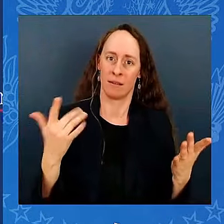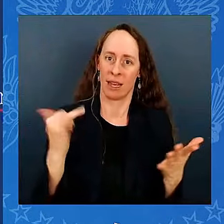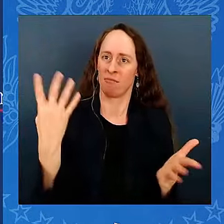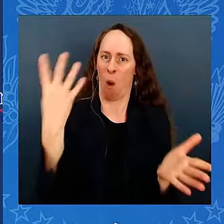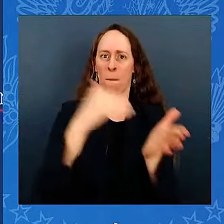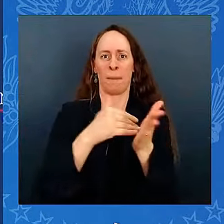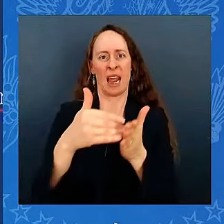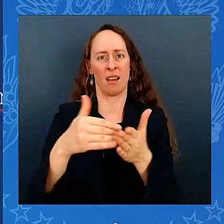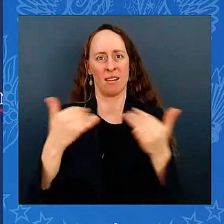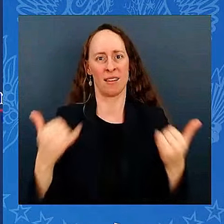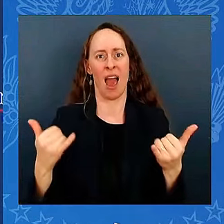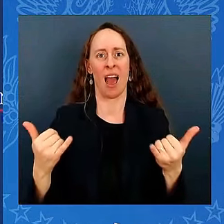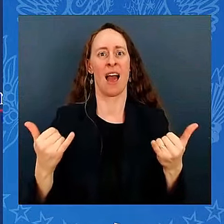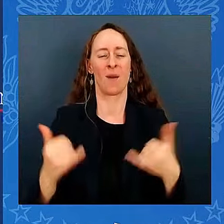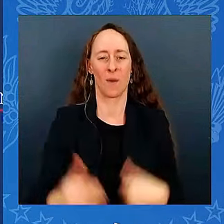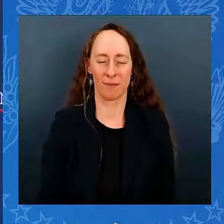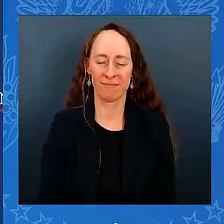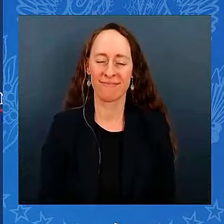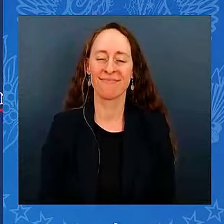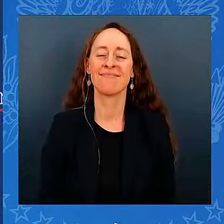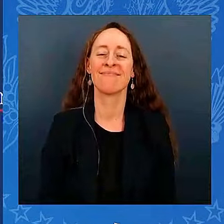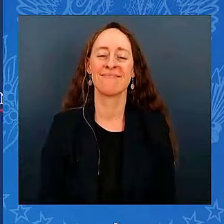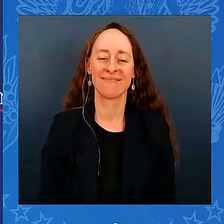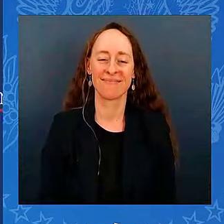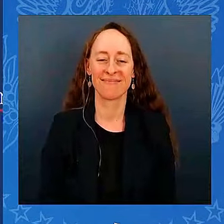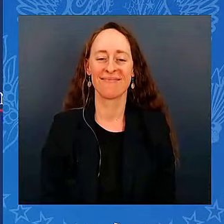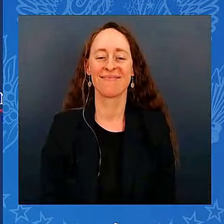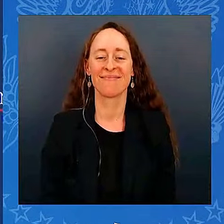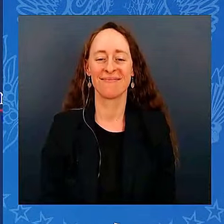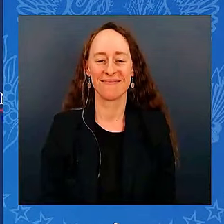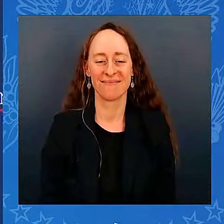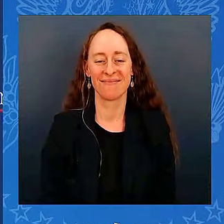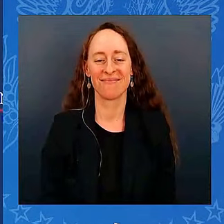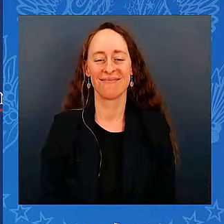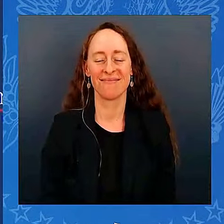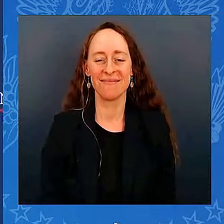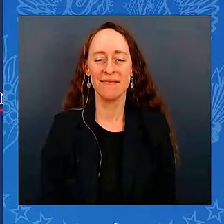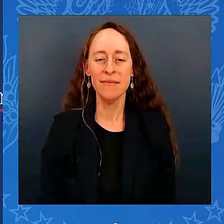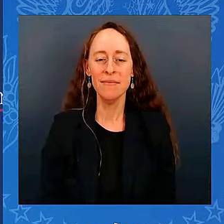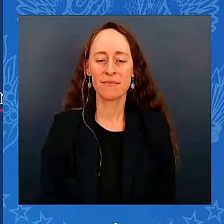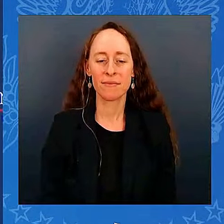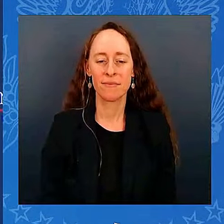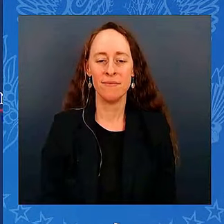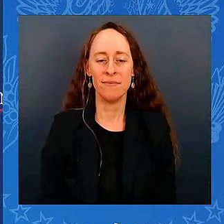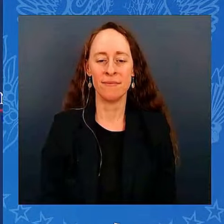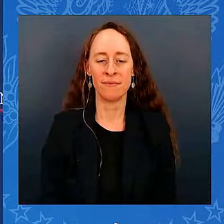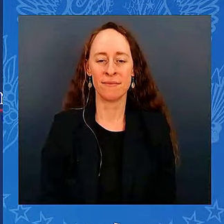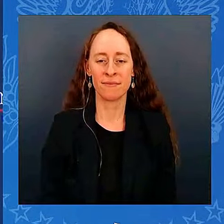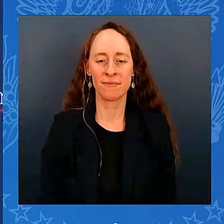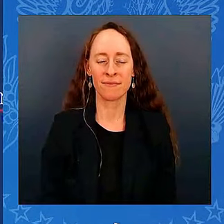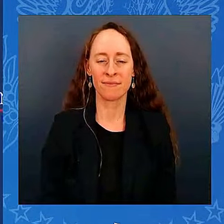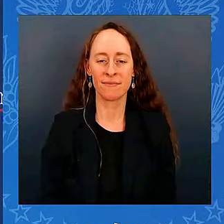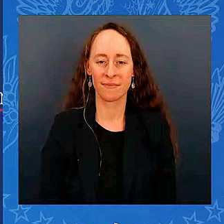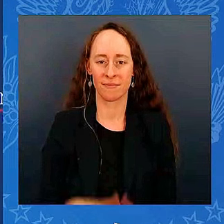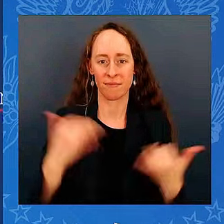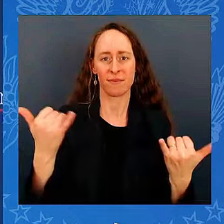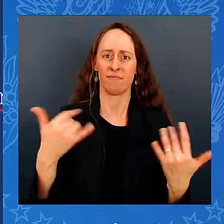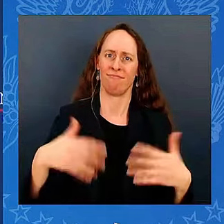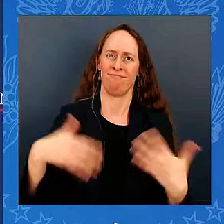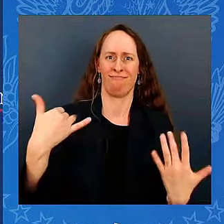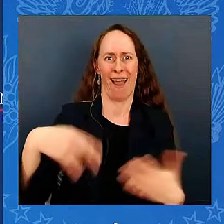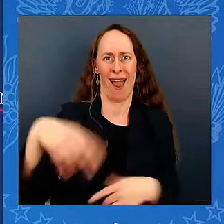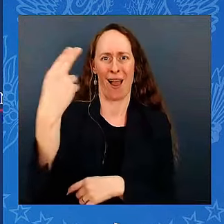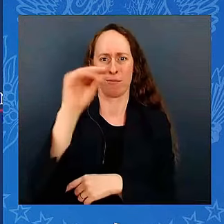And by the way, of the highest share of working-age women on jobs since 1948, and we started — and